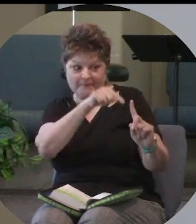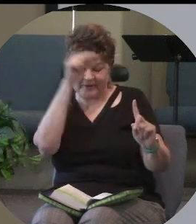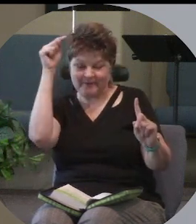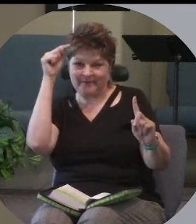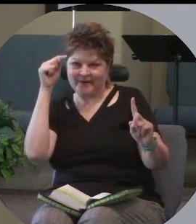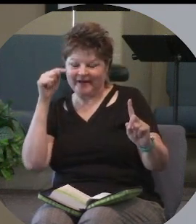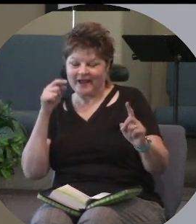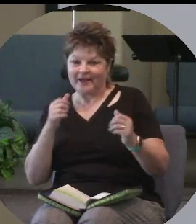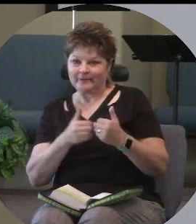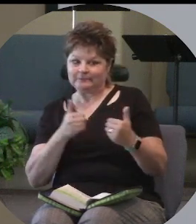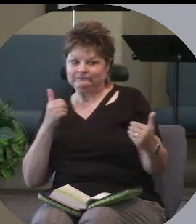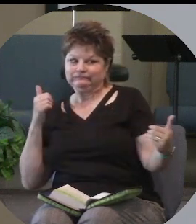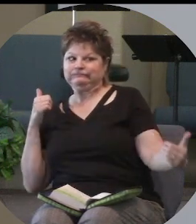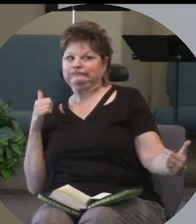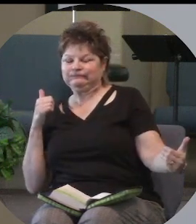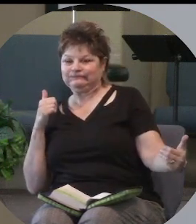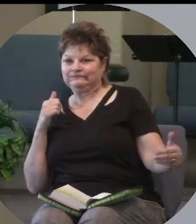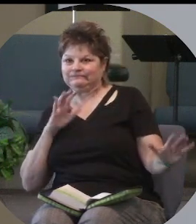of range.